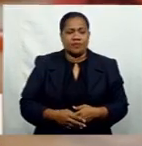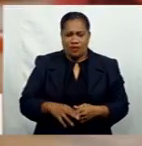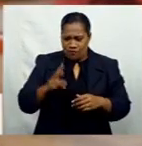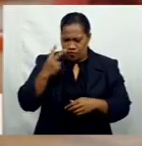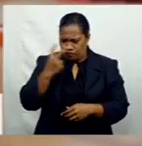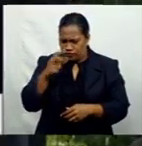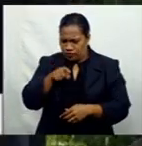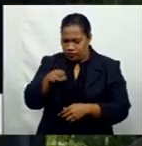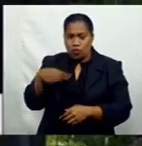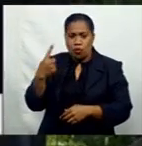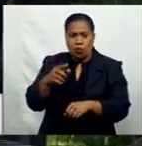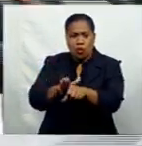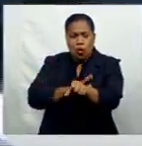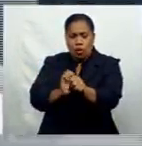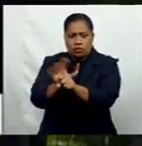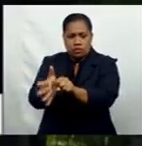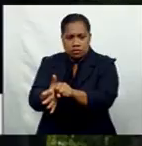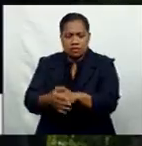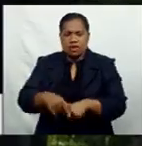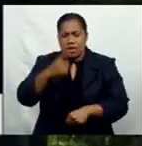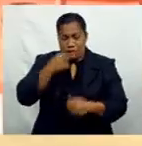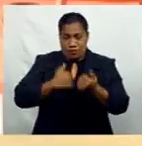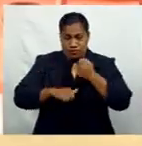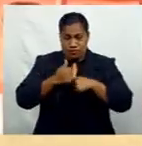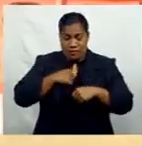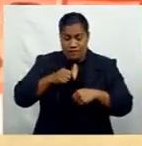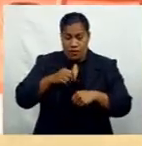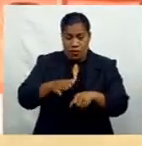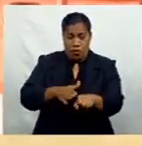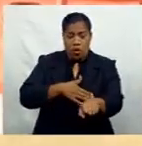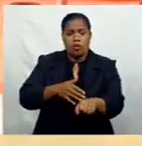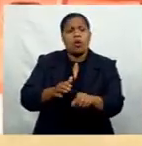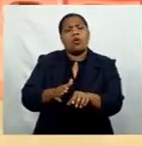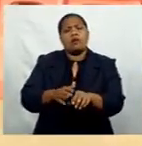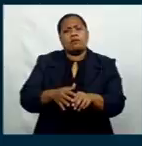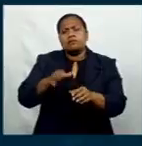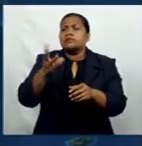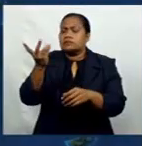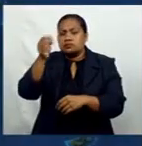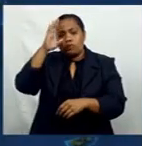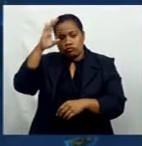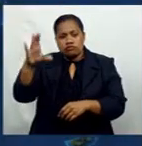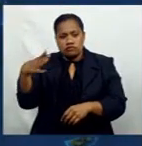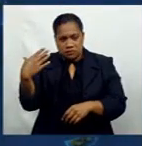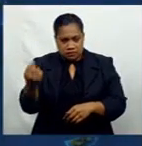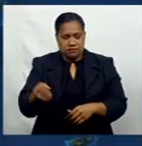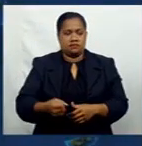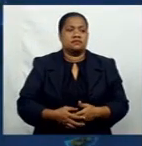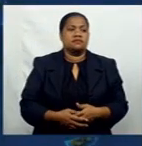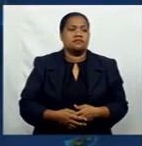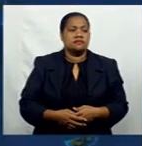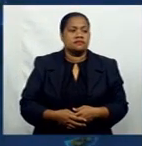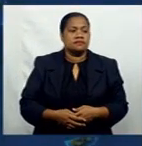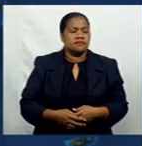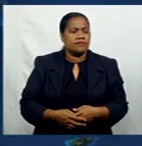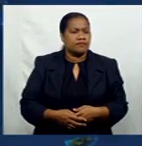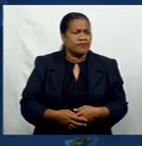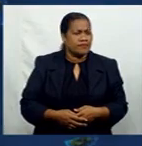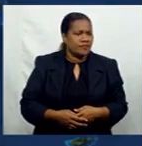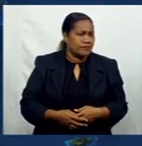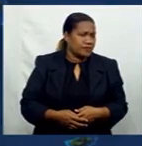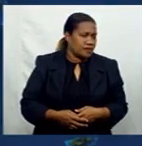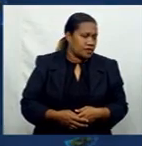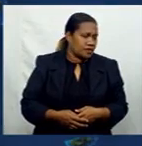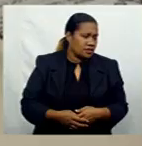suffering with long COVID have been recorded in some countries that are dealing with a pandemic. If it is an entity that is being